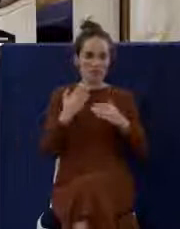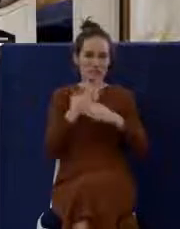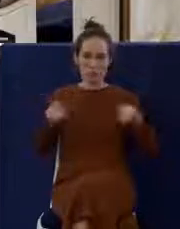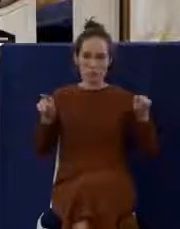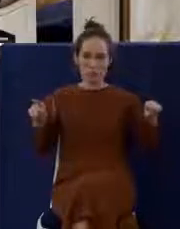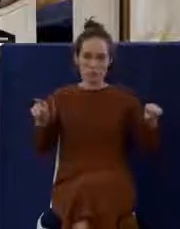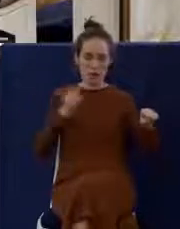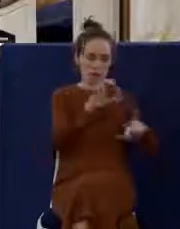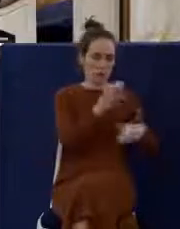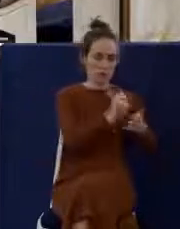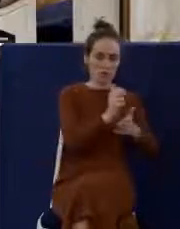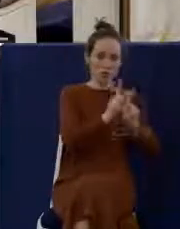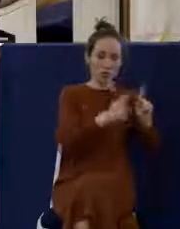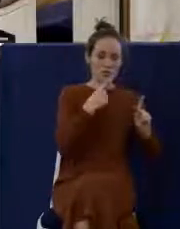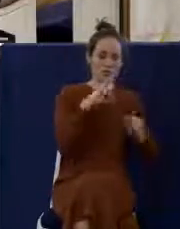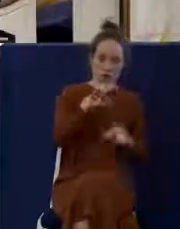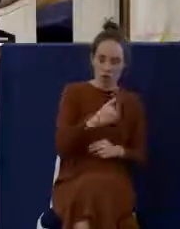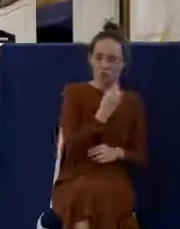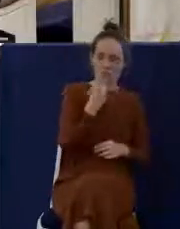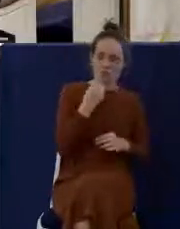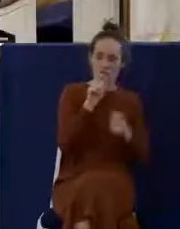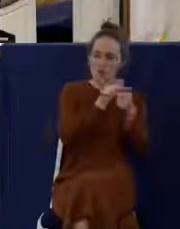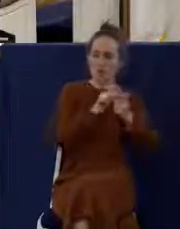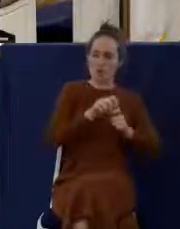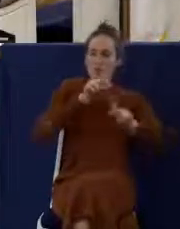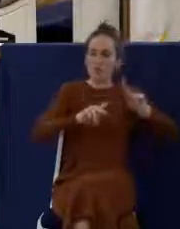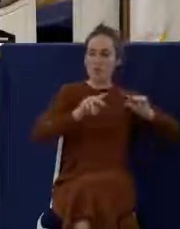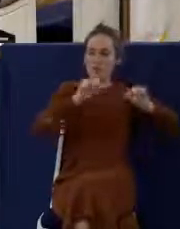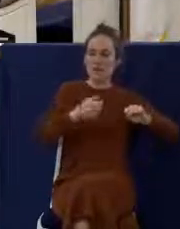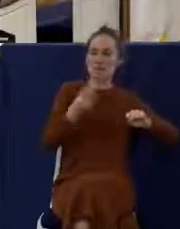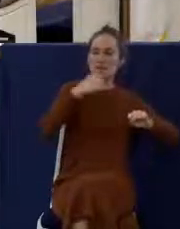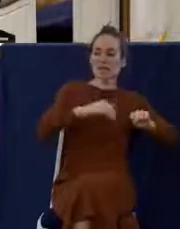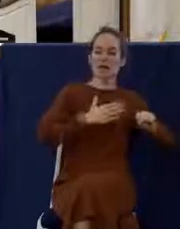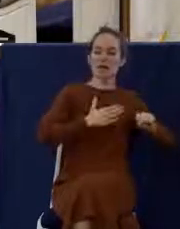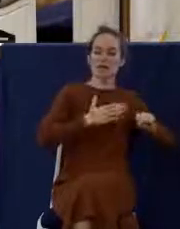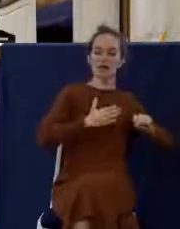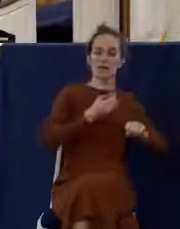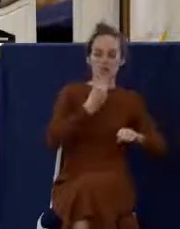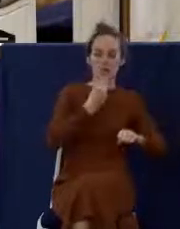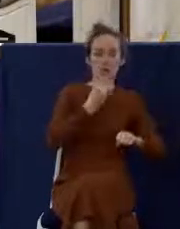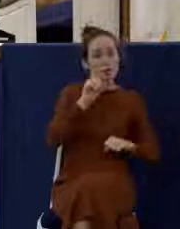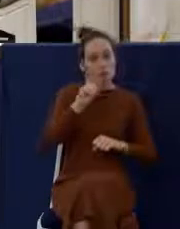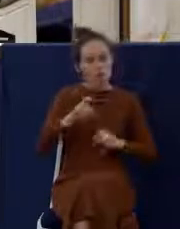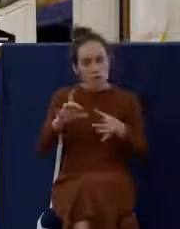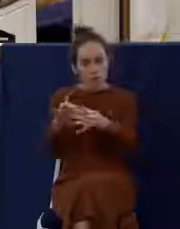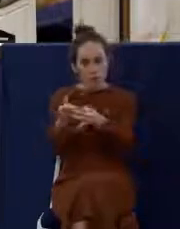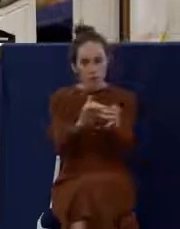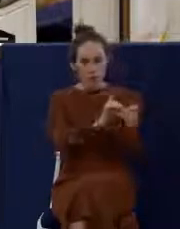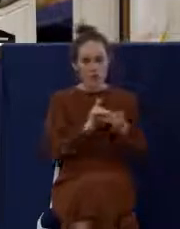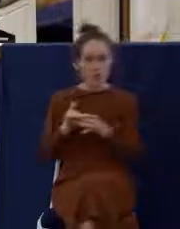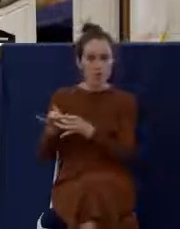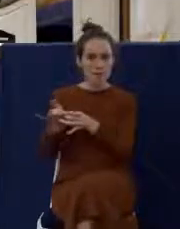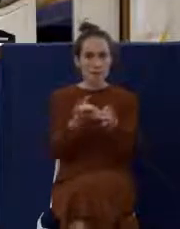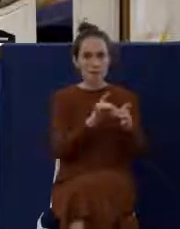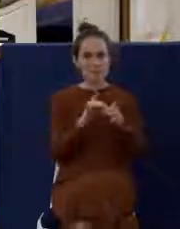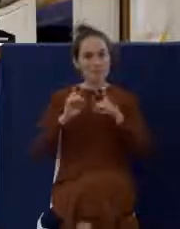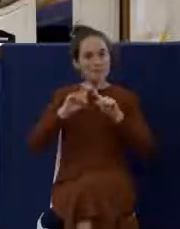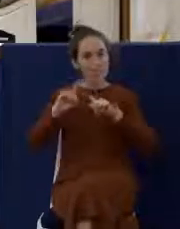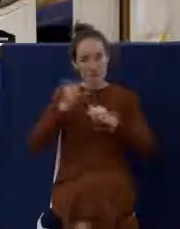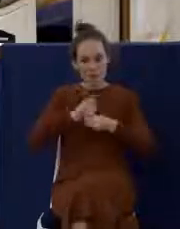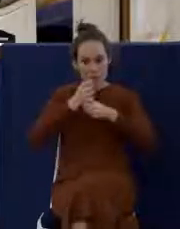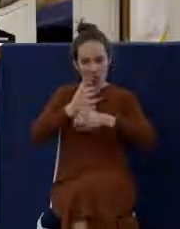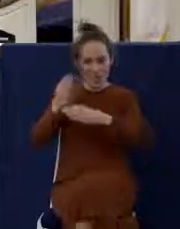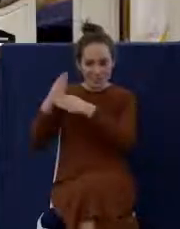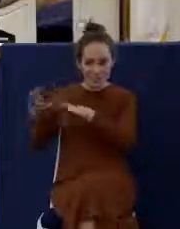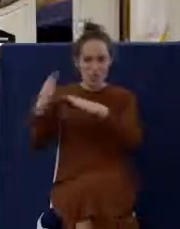eat this. It was horrible. And the thing that should have united the church together was actually causing division. And then at the end of